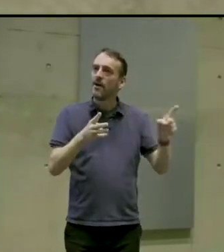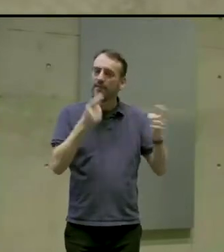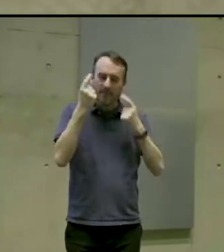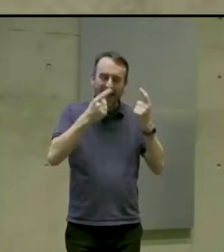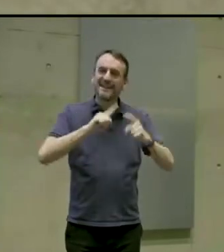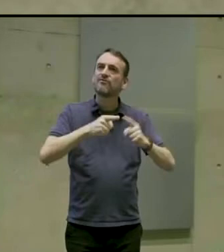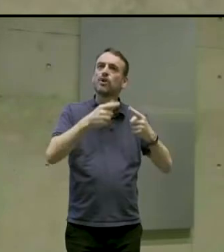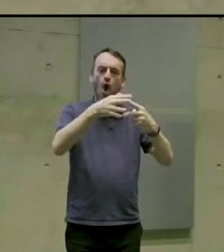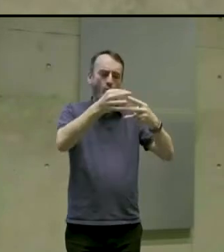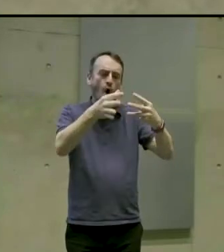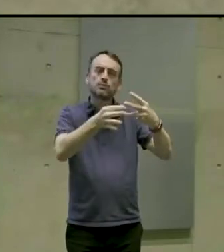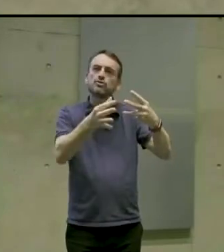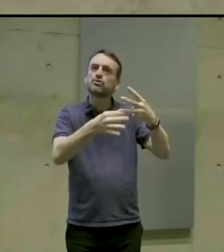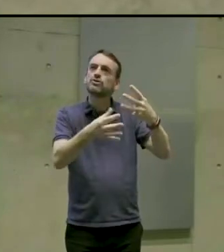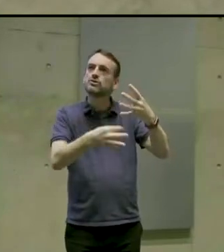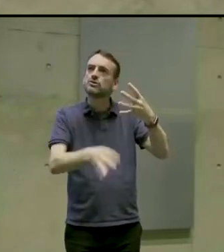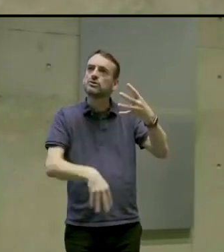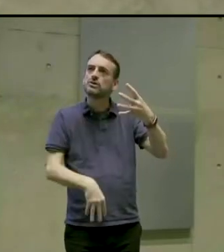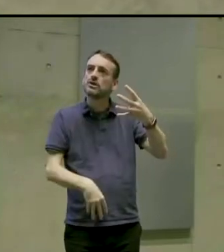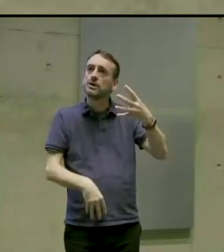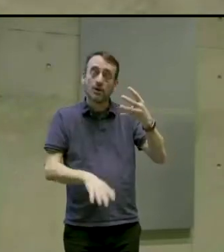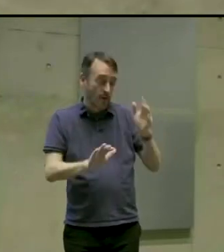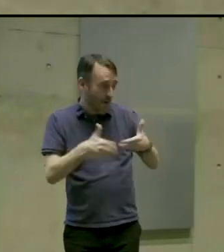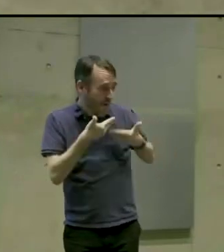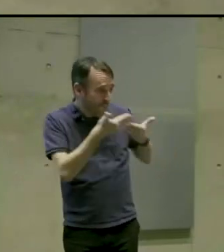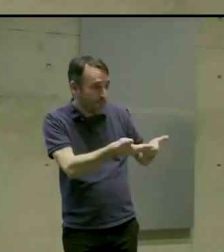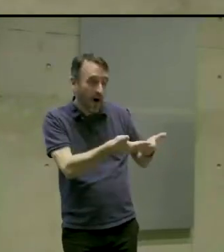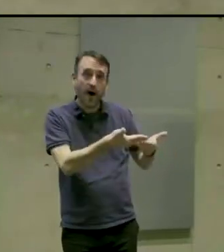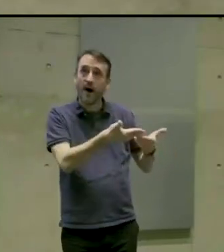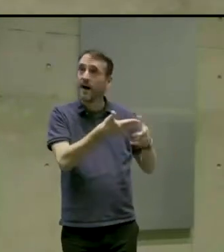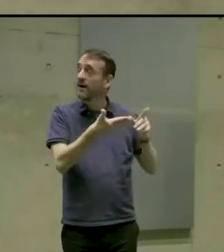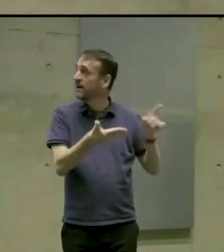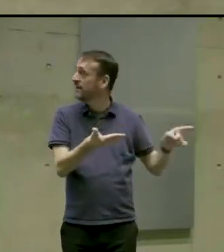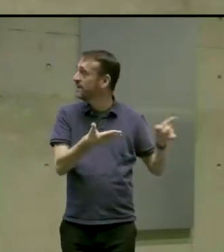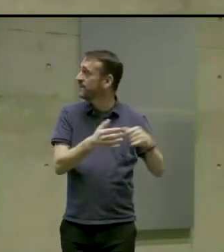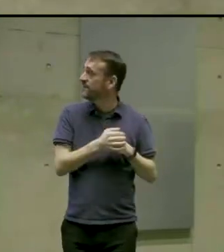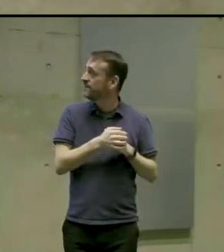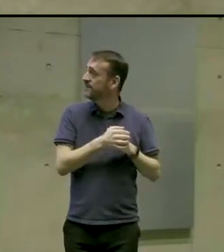And really that's not quite the approach to tech.